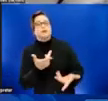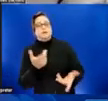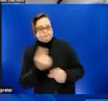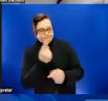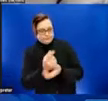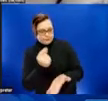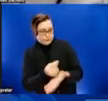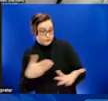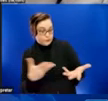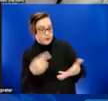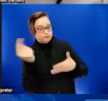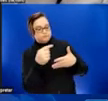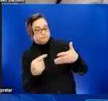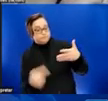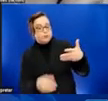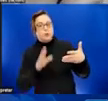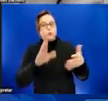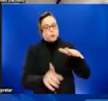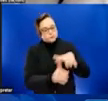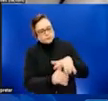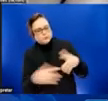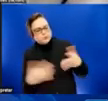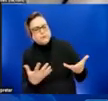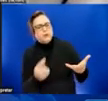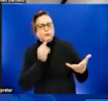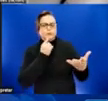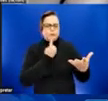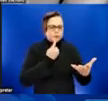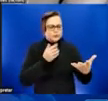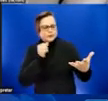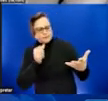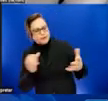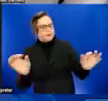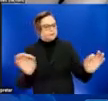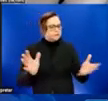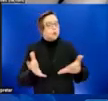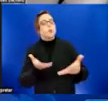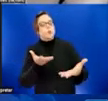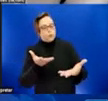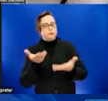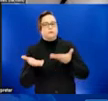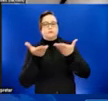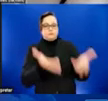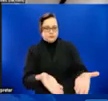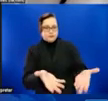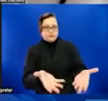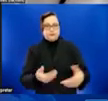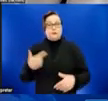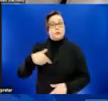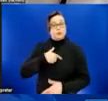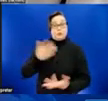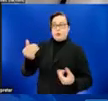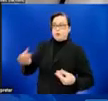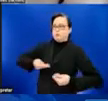and the severity of disease, as well as to protect themselves and those they interact. Our approach also includes